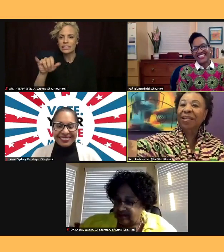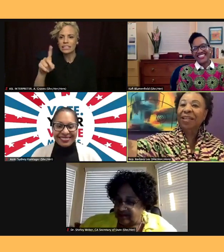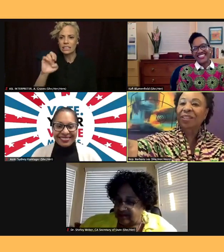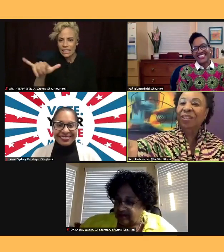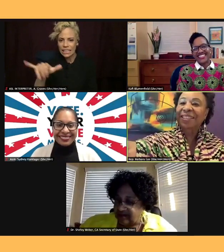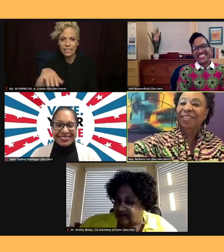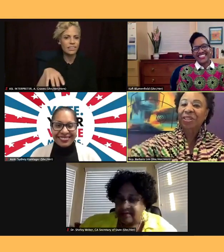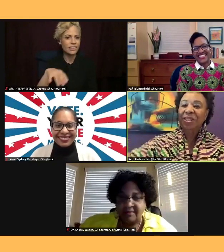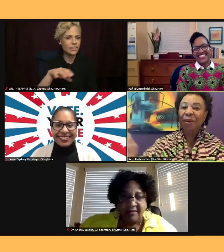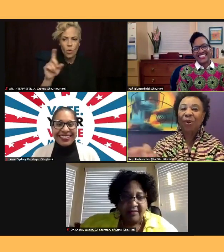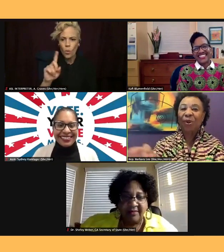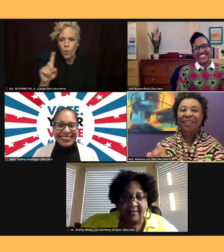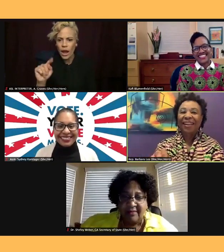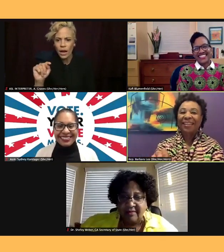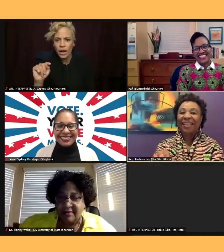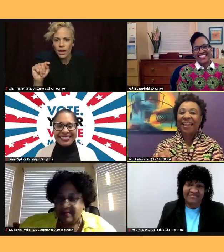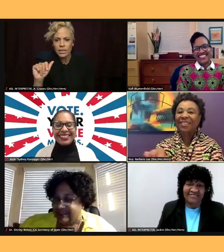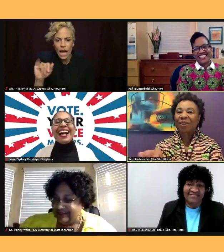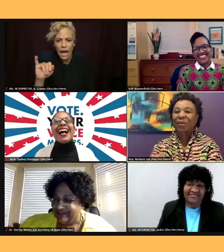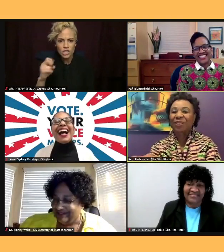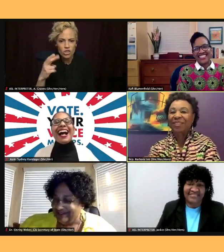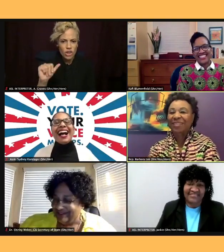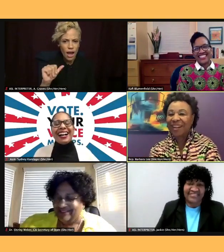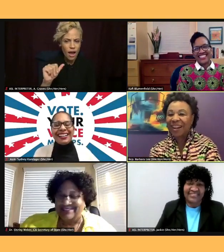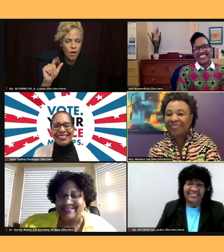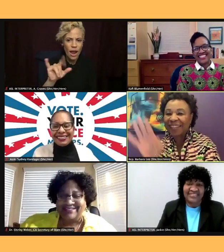She's somewhere. And thanks so much to our